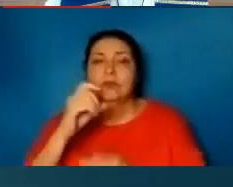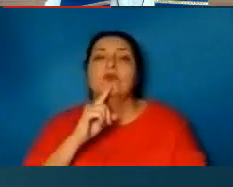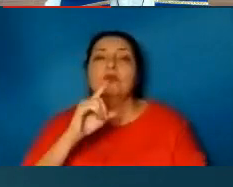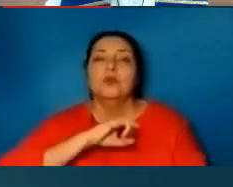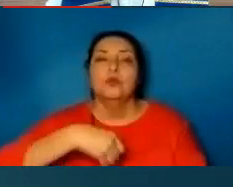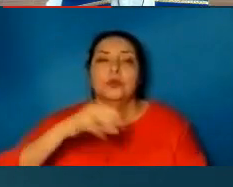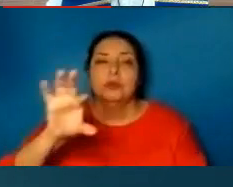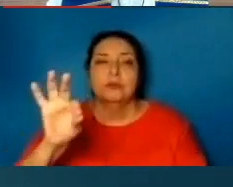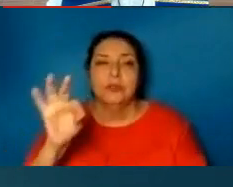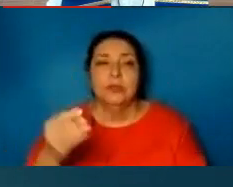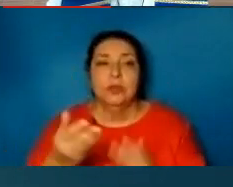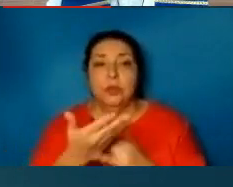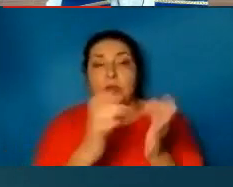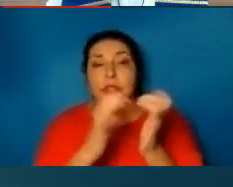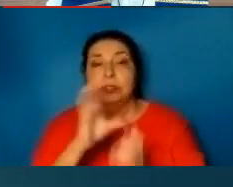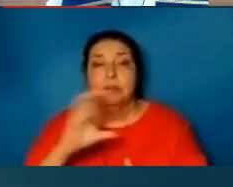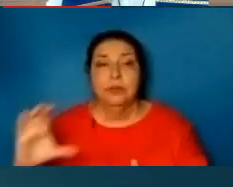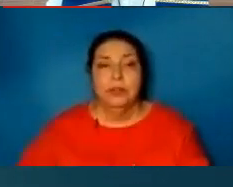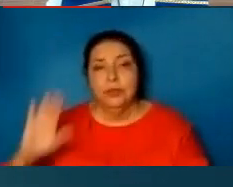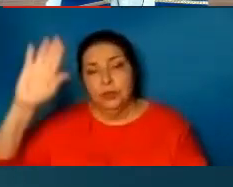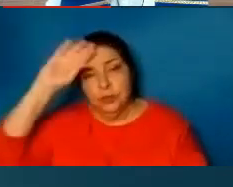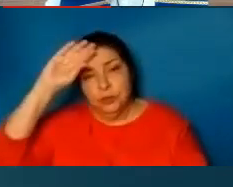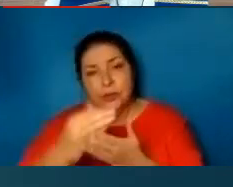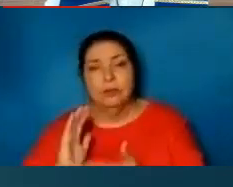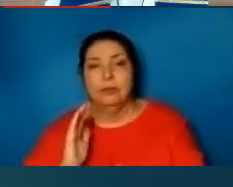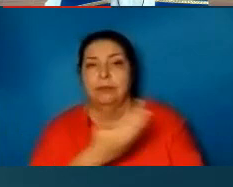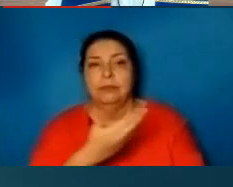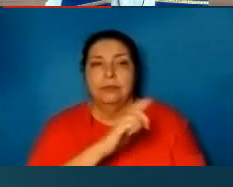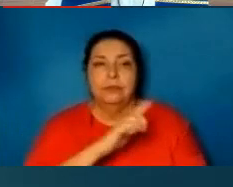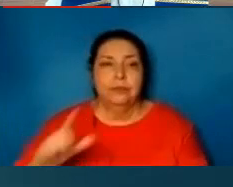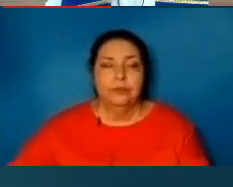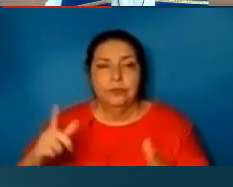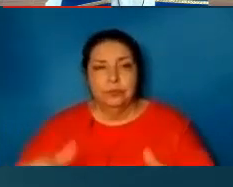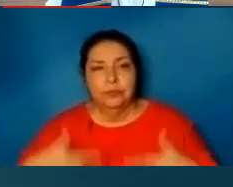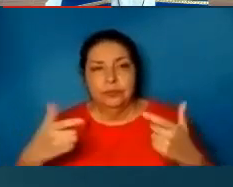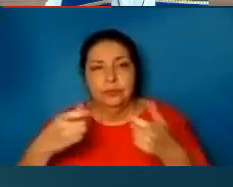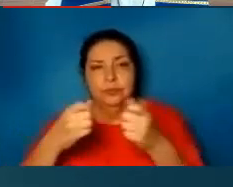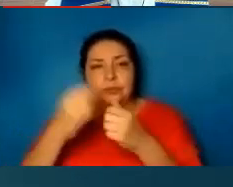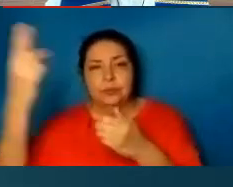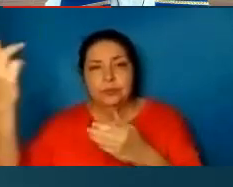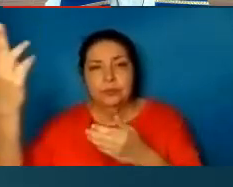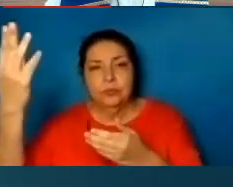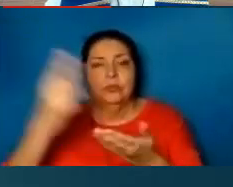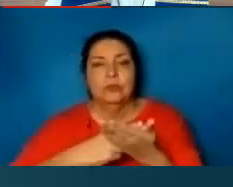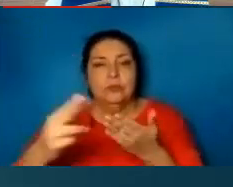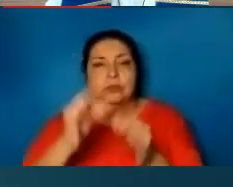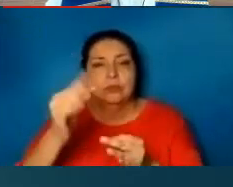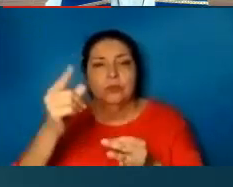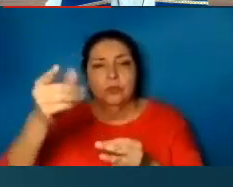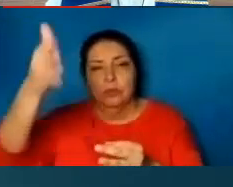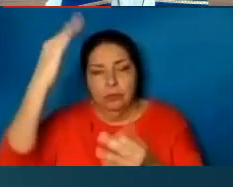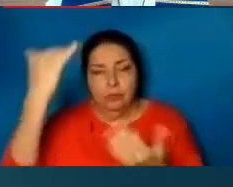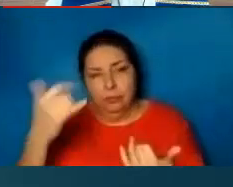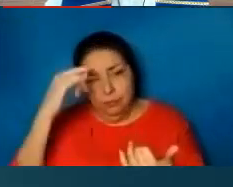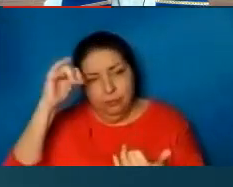are found. Through Jesus Christ, your Son, our Lord, who lives and reigns with you in the Holy Spirit, one God,